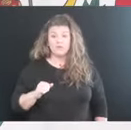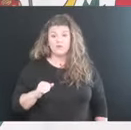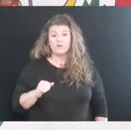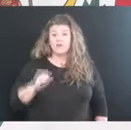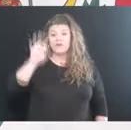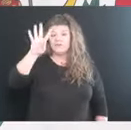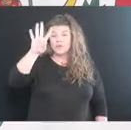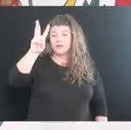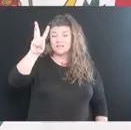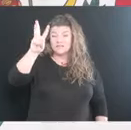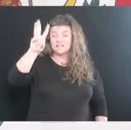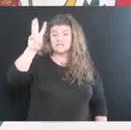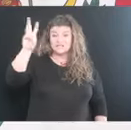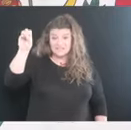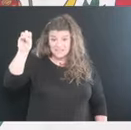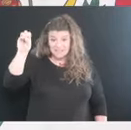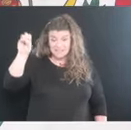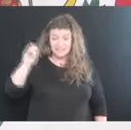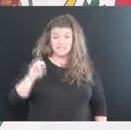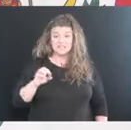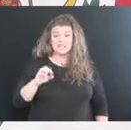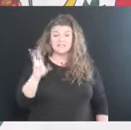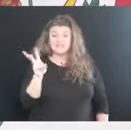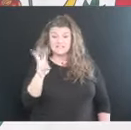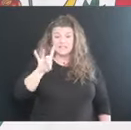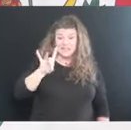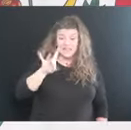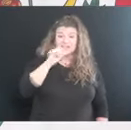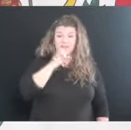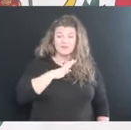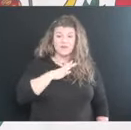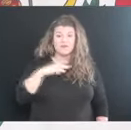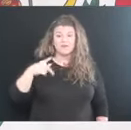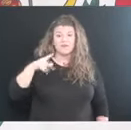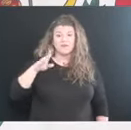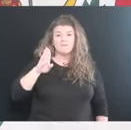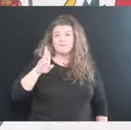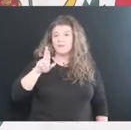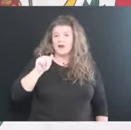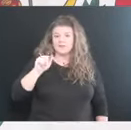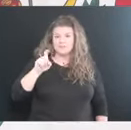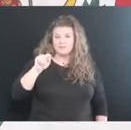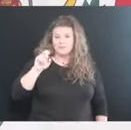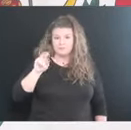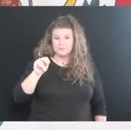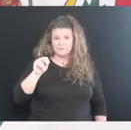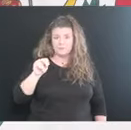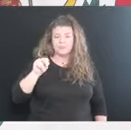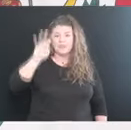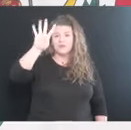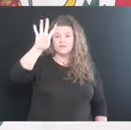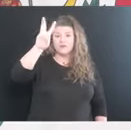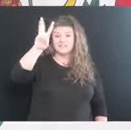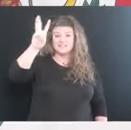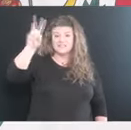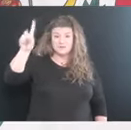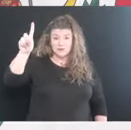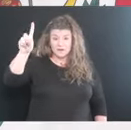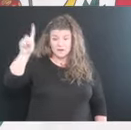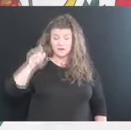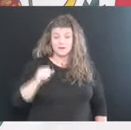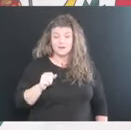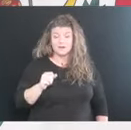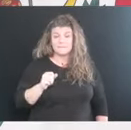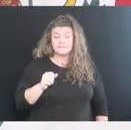4660th death of 68-year-old female from Braxton County, the 4661st death